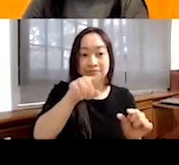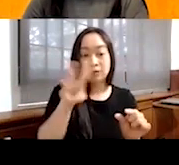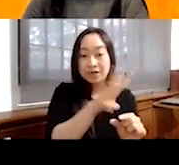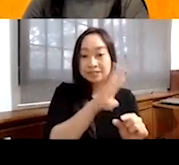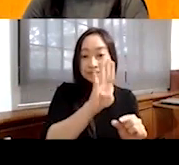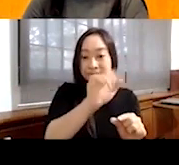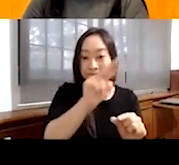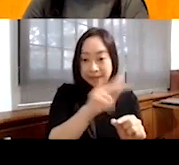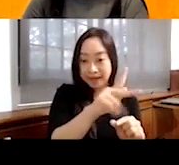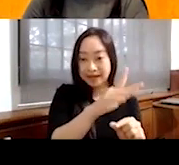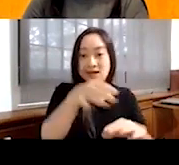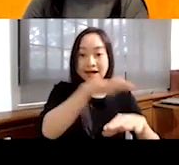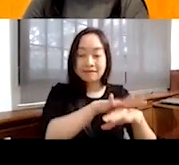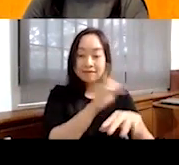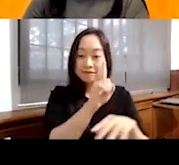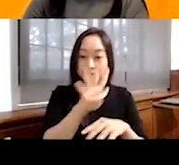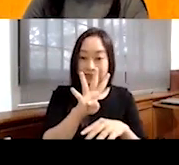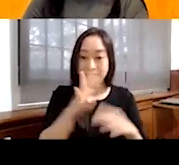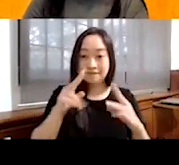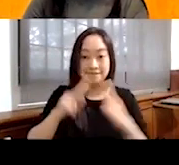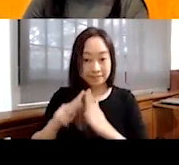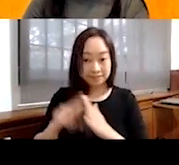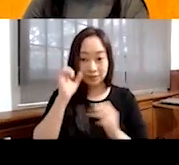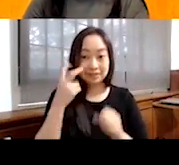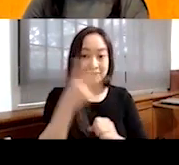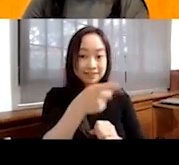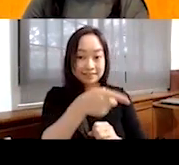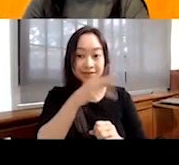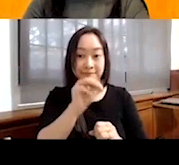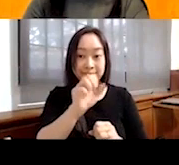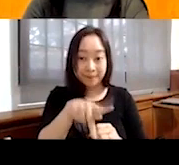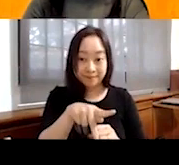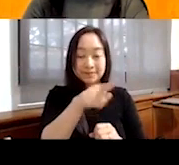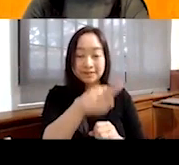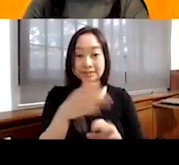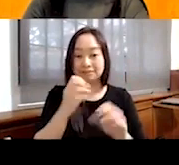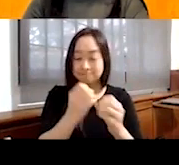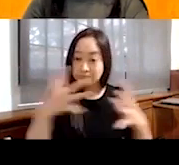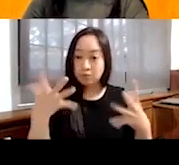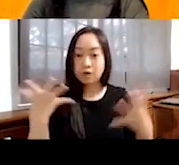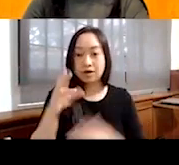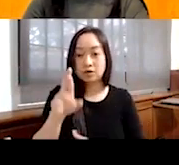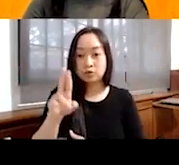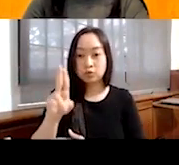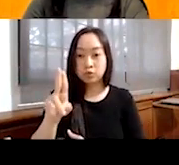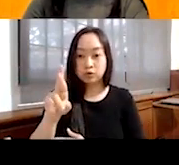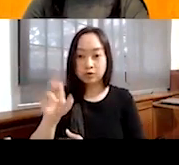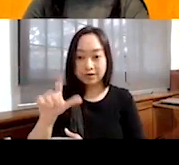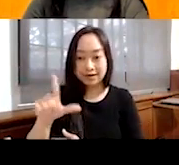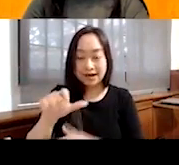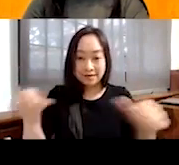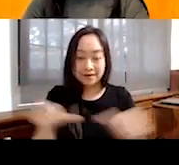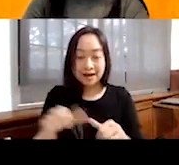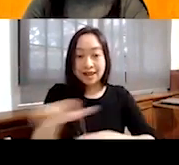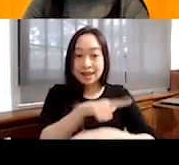Bank and covers 14 villages as you can see from this map. It is a predominantly rural area with land mainly